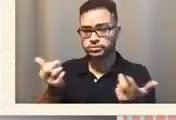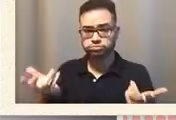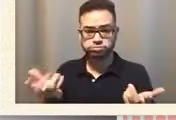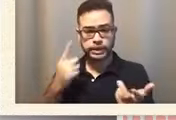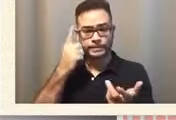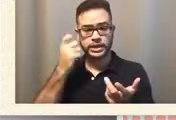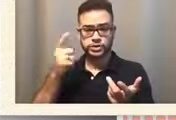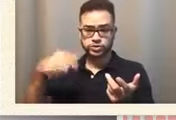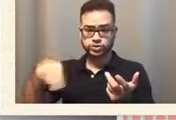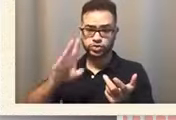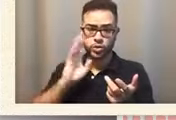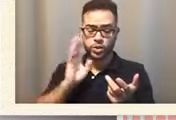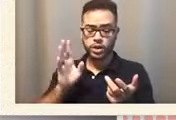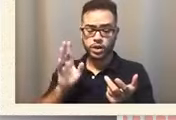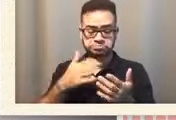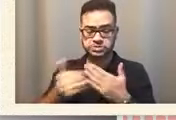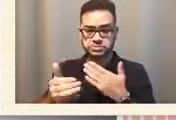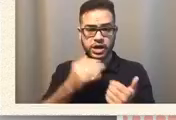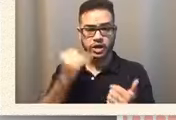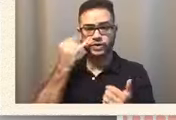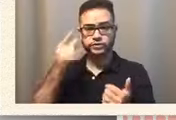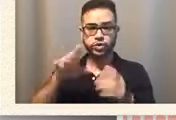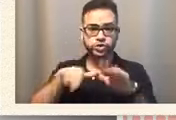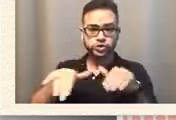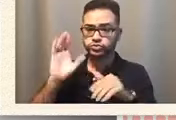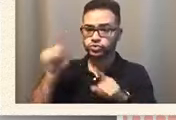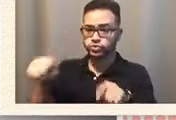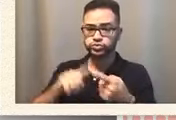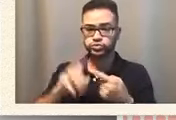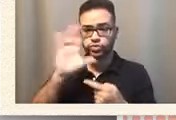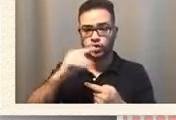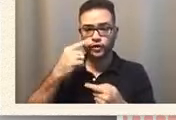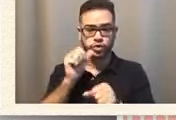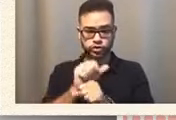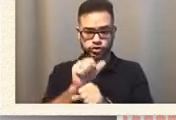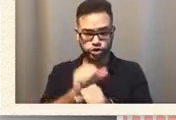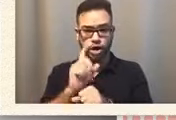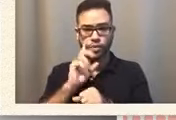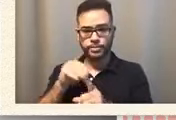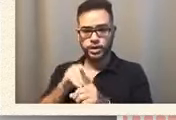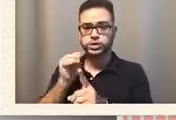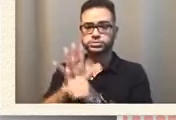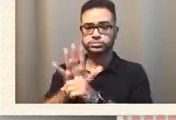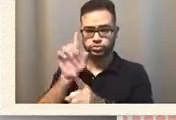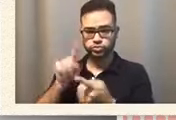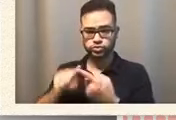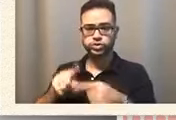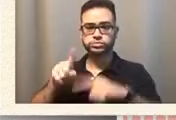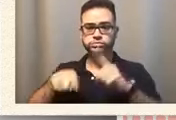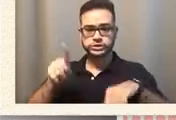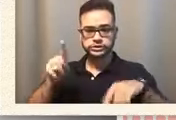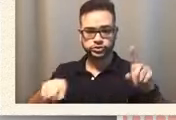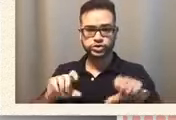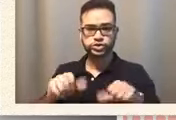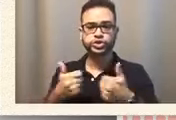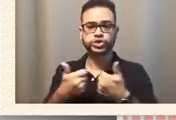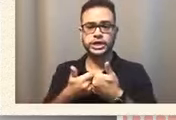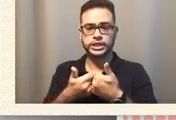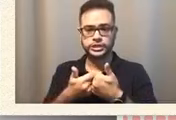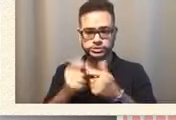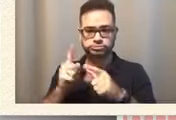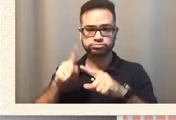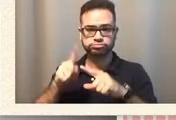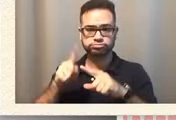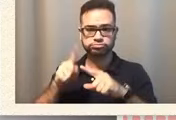even if your kid is going out to look for a job is going to be exposed to a lot of different challenges and dynamics out there and different